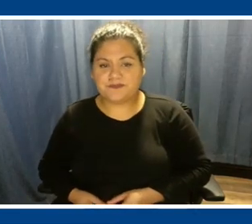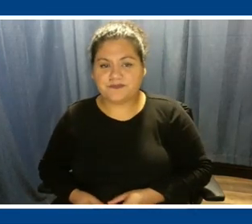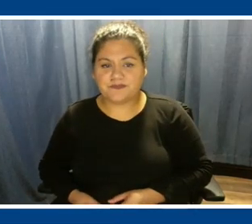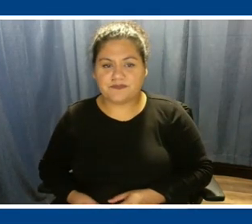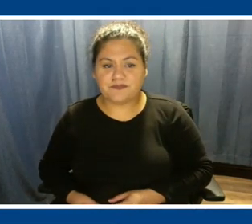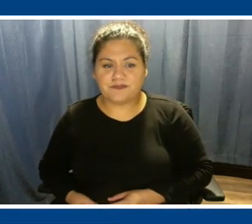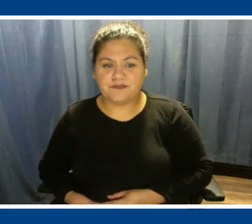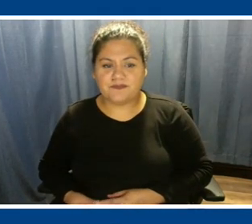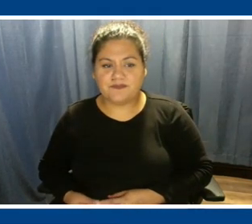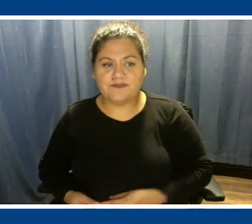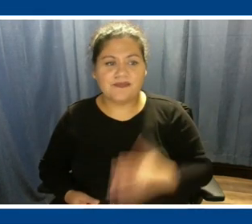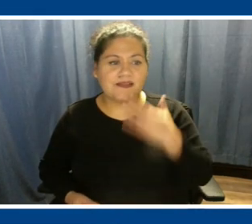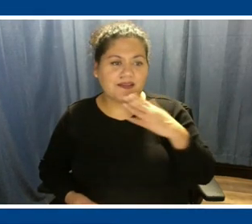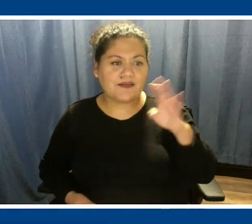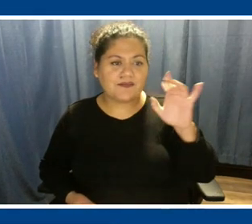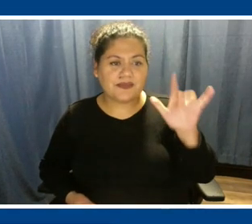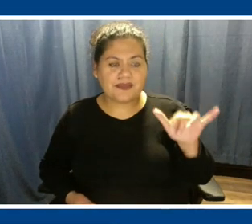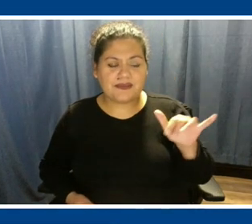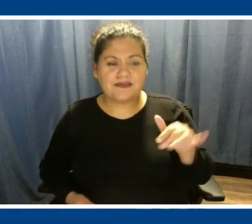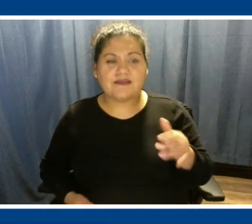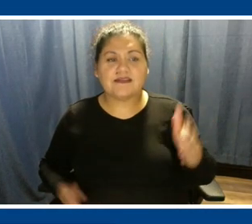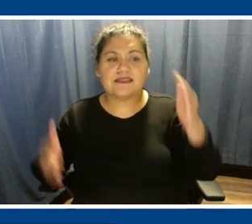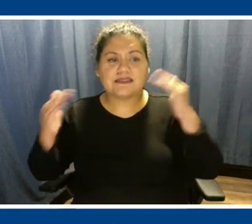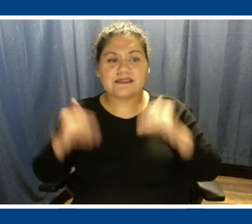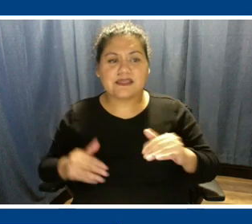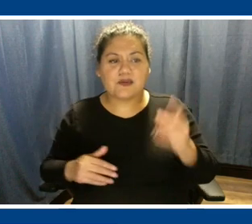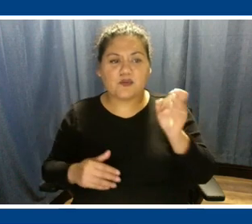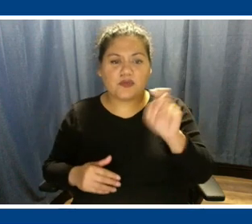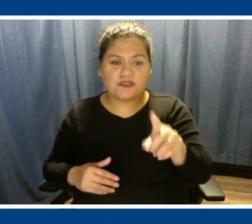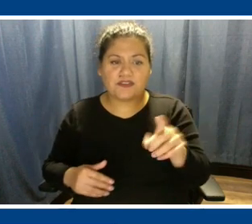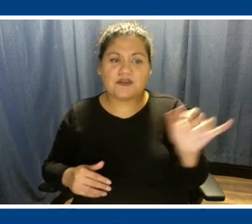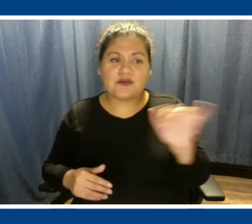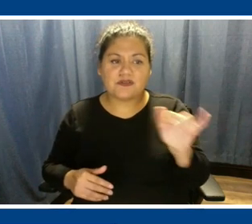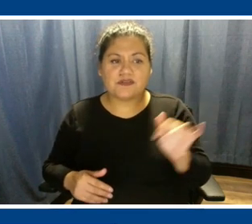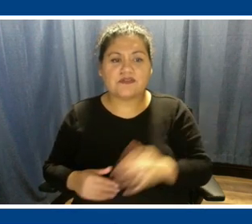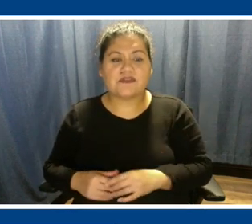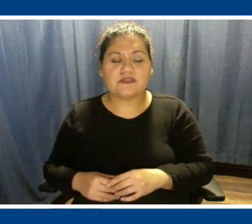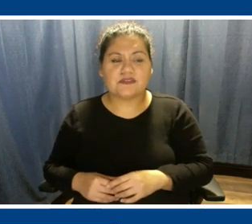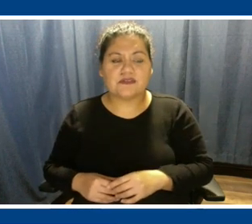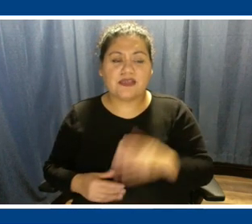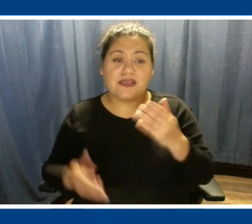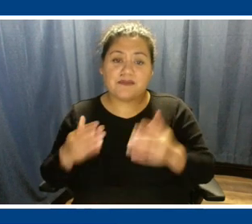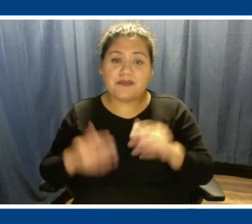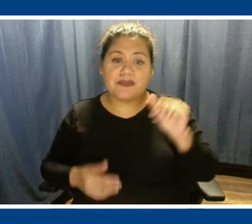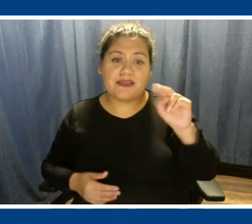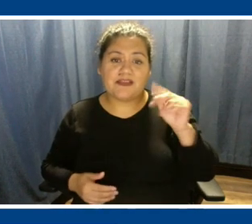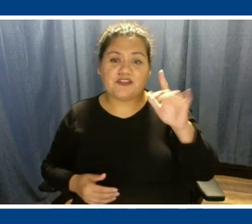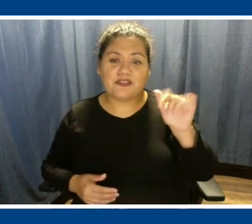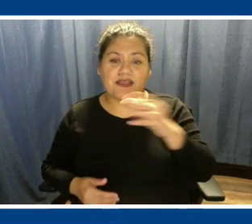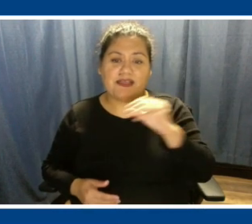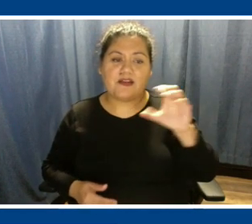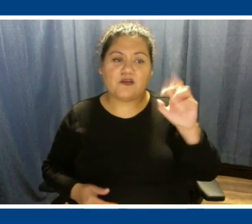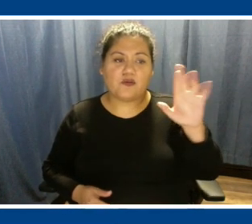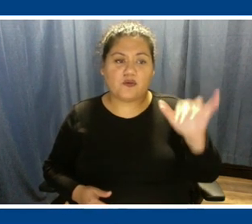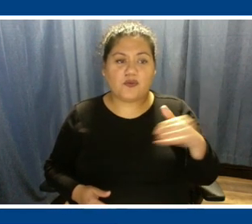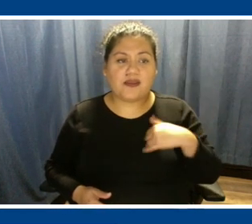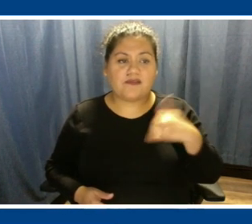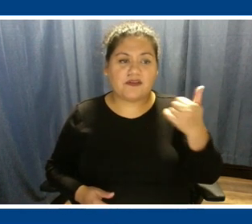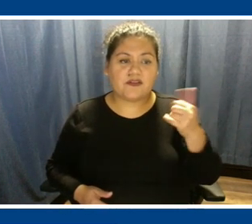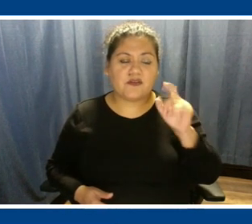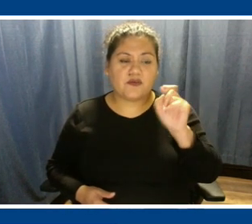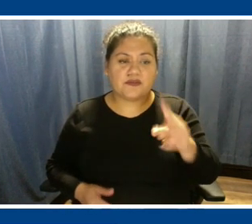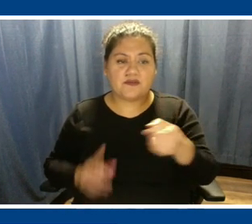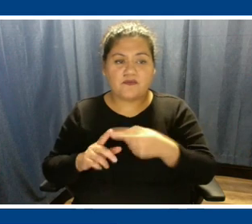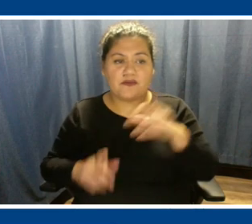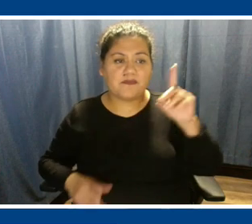Thanks, Benny. I think this next one can go to you as well and maybe actually Angela and Corey as well. We have another online question from Doug